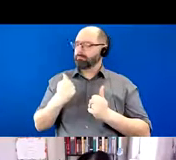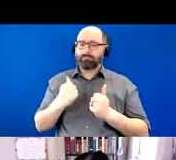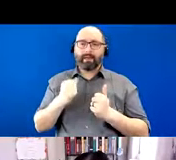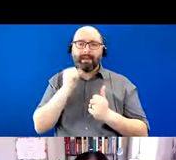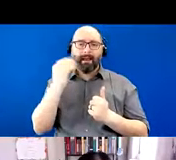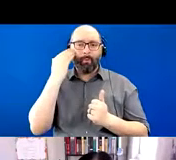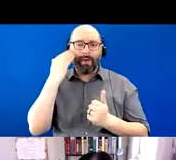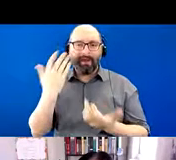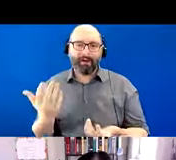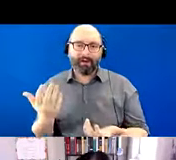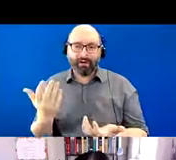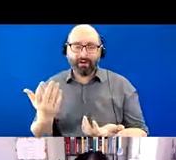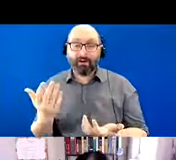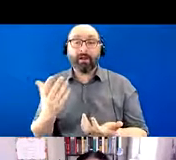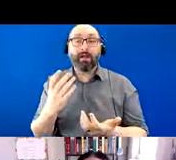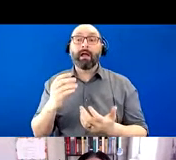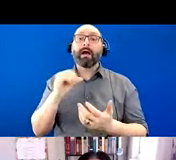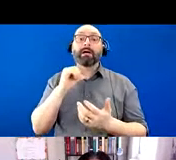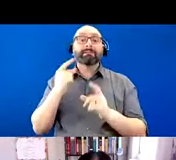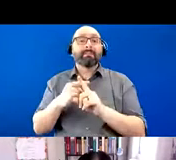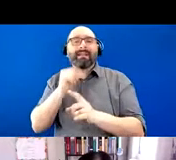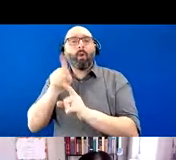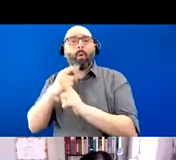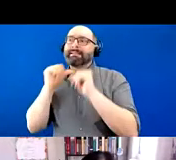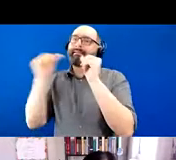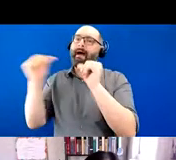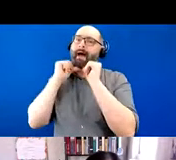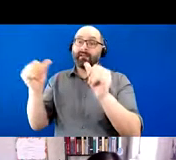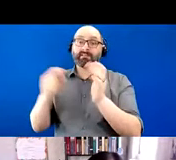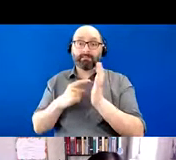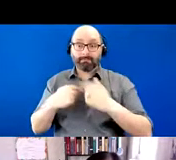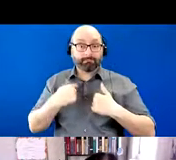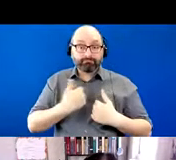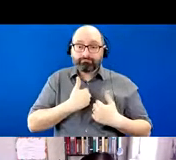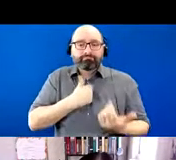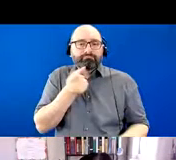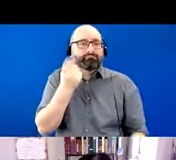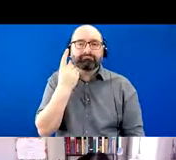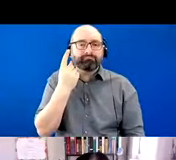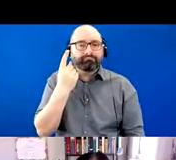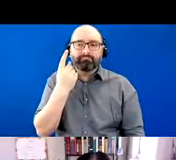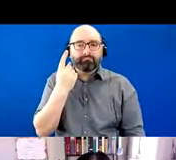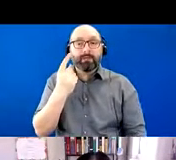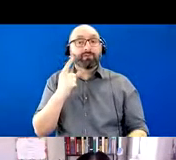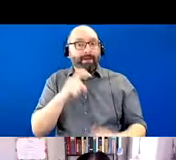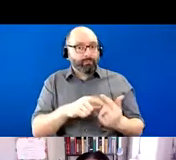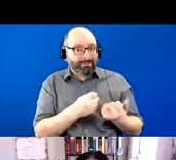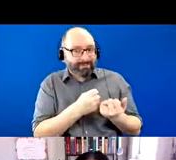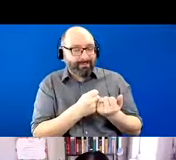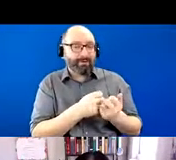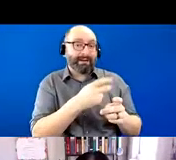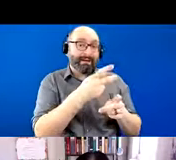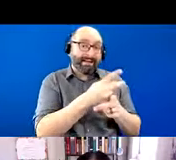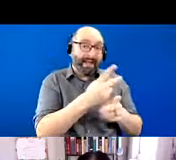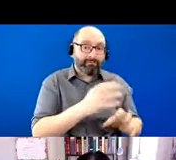is often more than just denial. So often we have to support the caregiver and the family in how